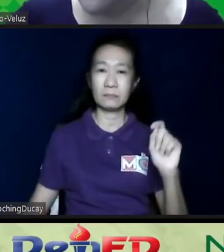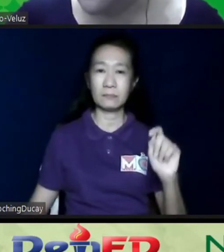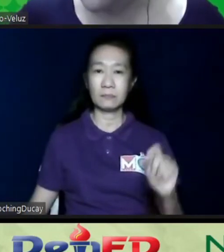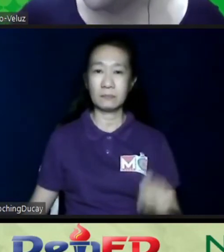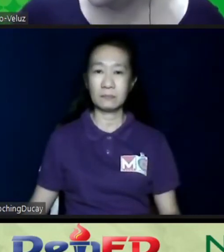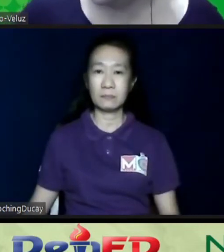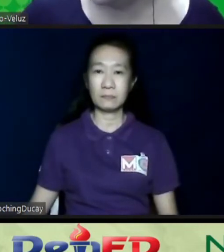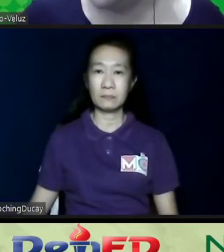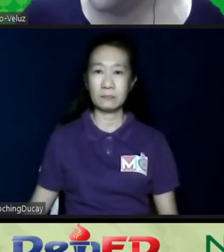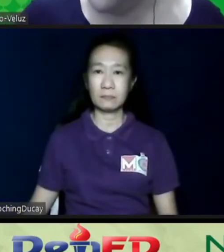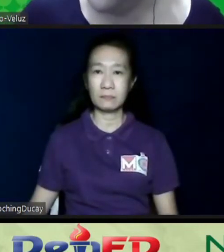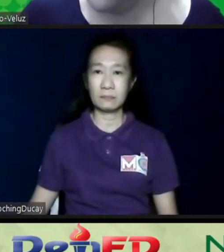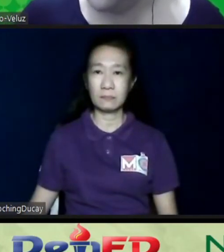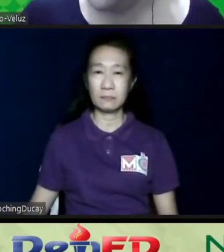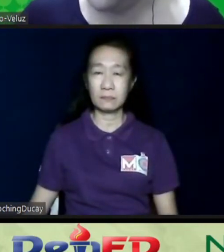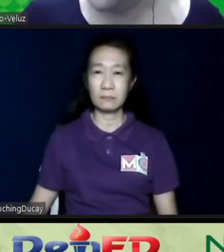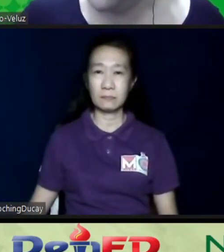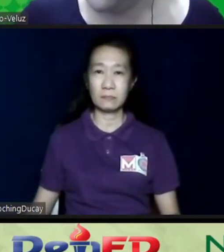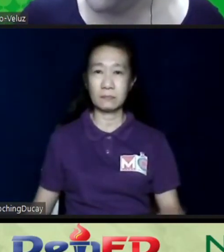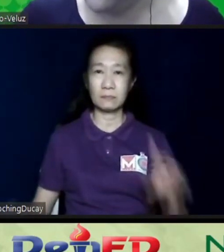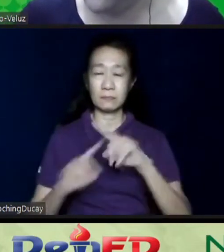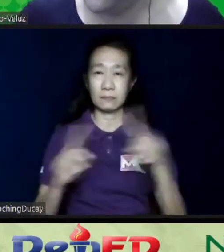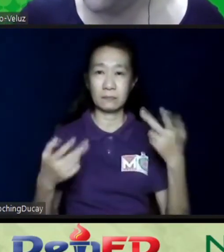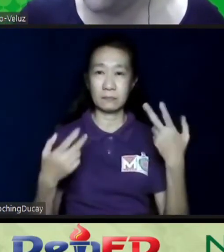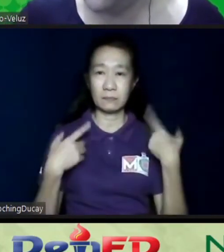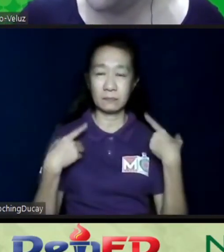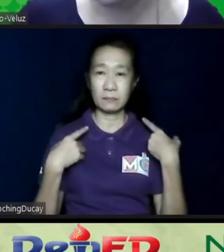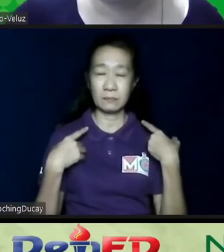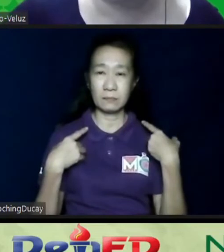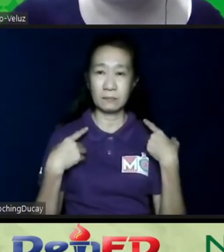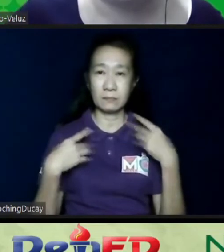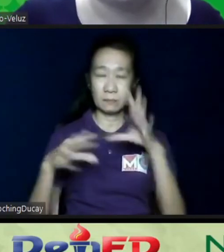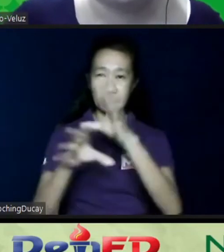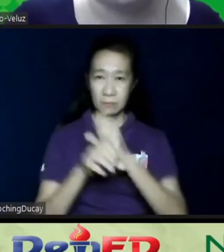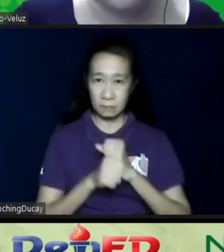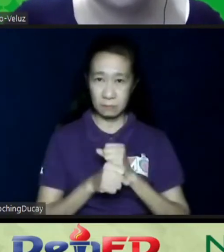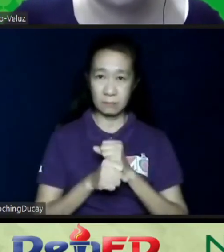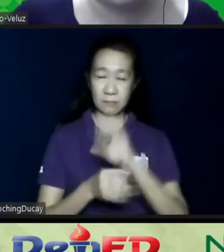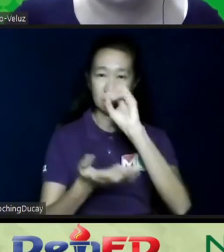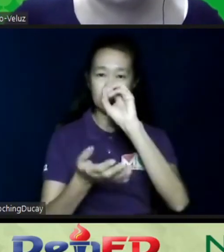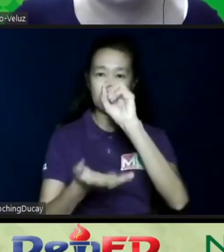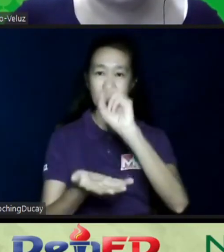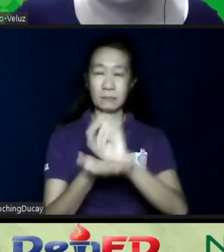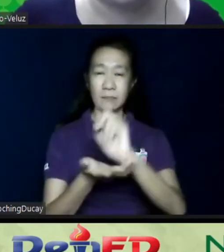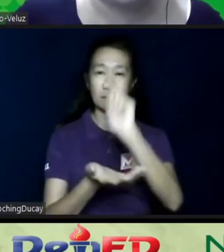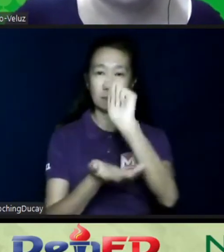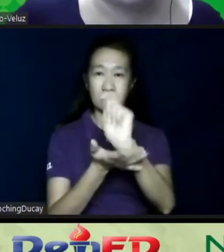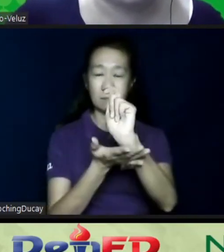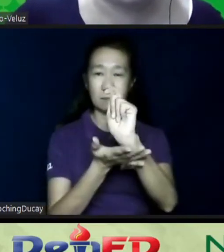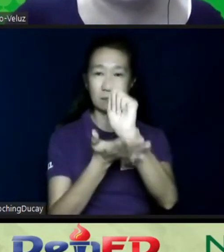ways for the local government to be able to engage an occupational therapist, such as, for example,